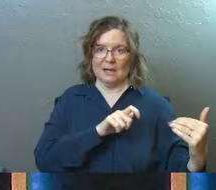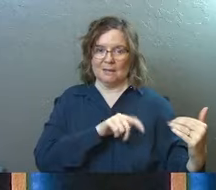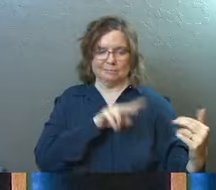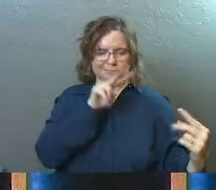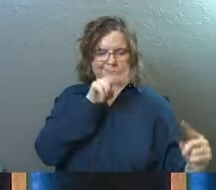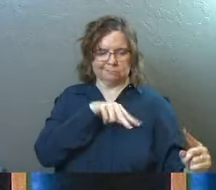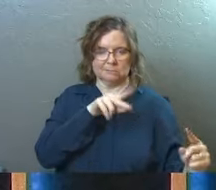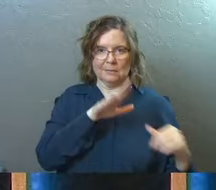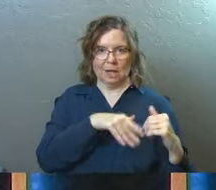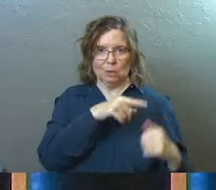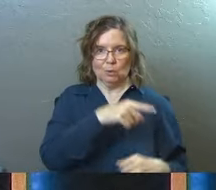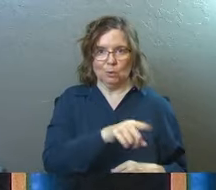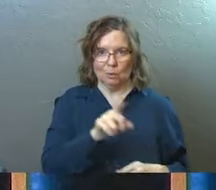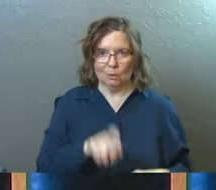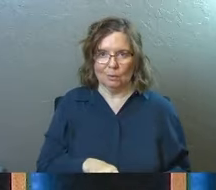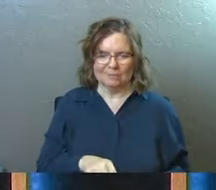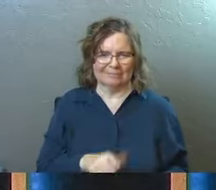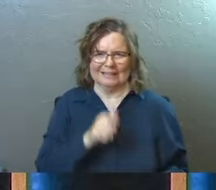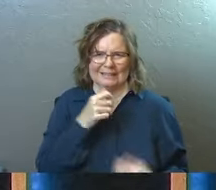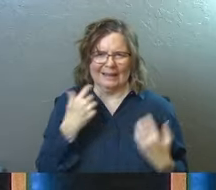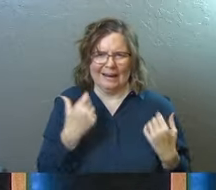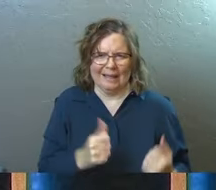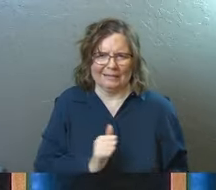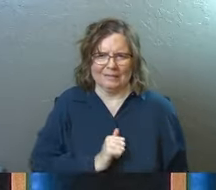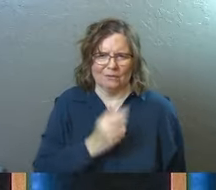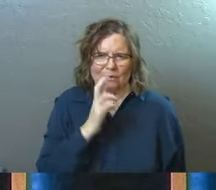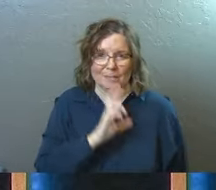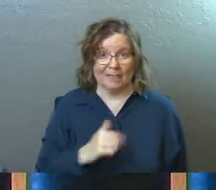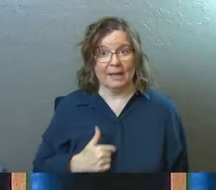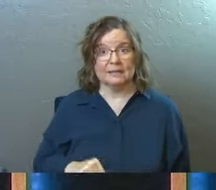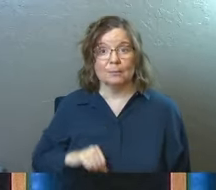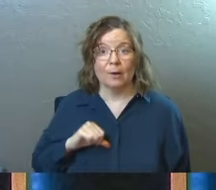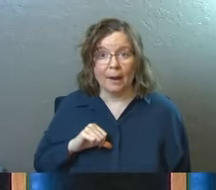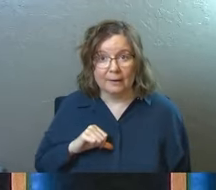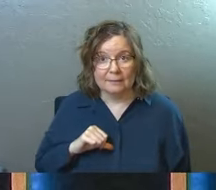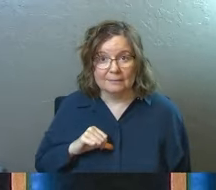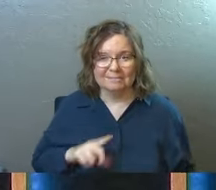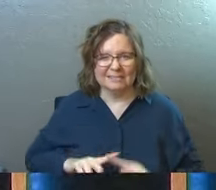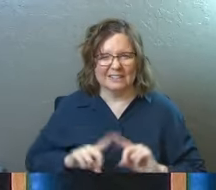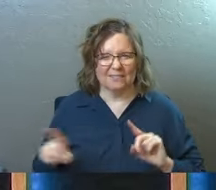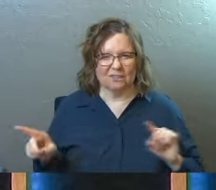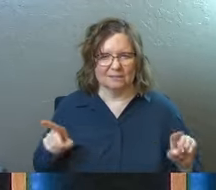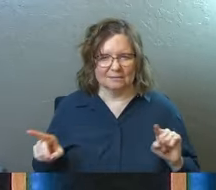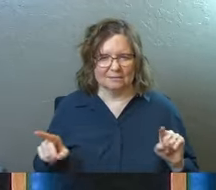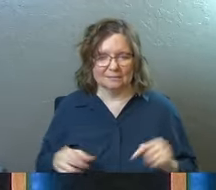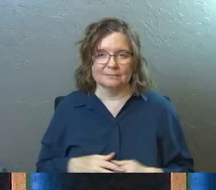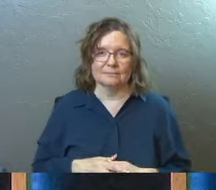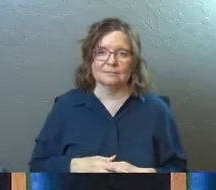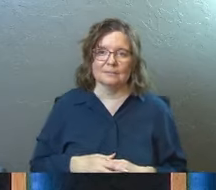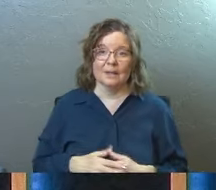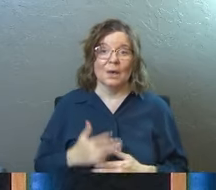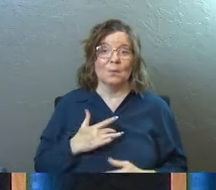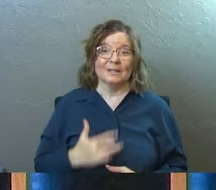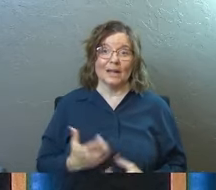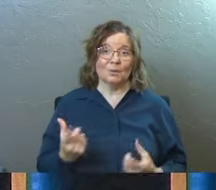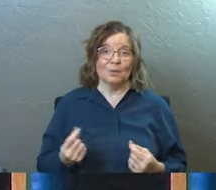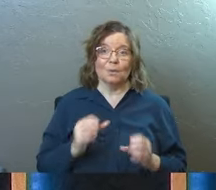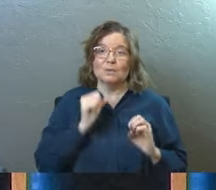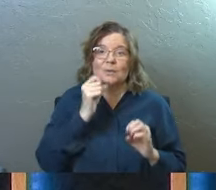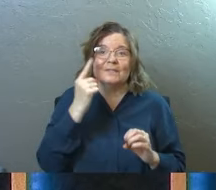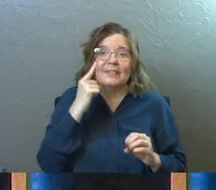higher than you. Well, that's not healthy self-respect. That's pride. And we do all of this without thinking.